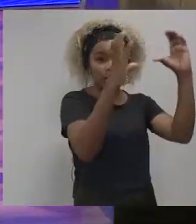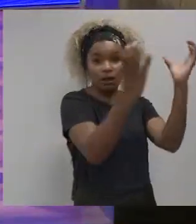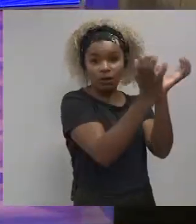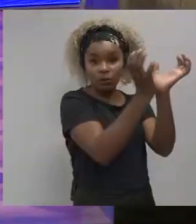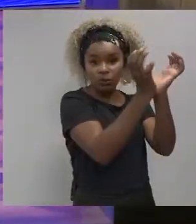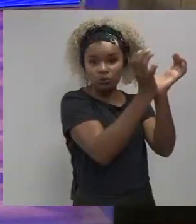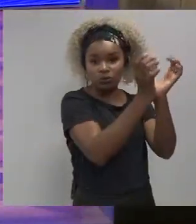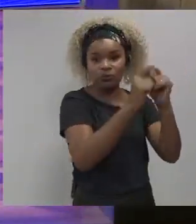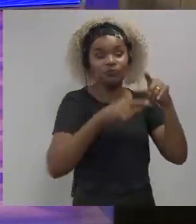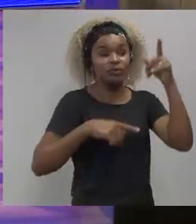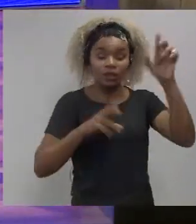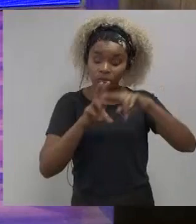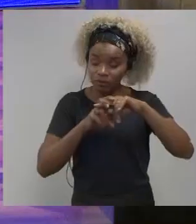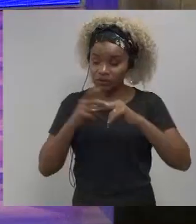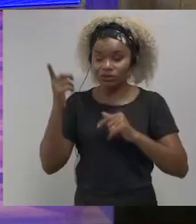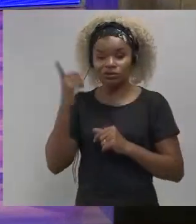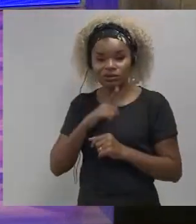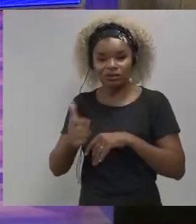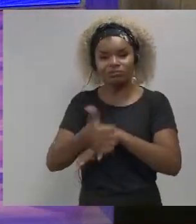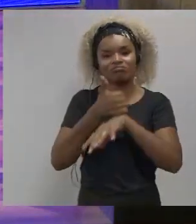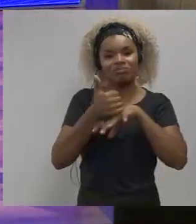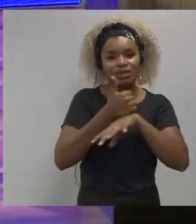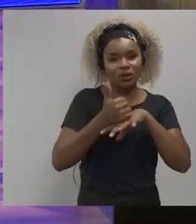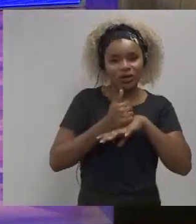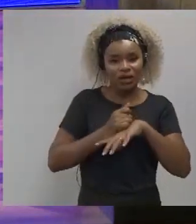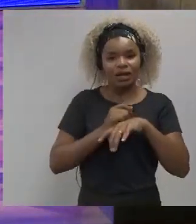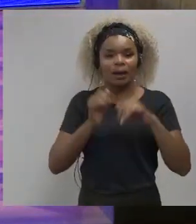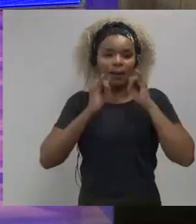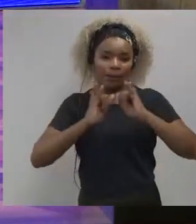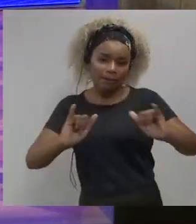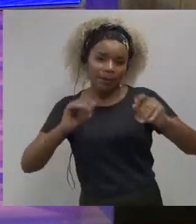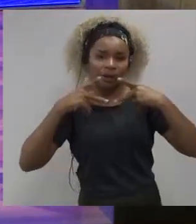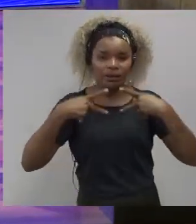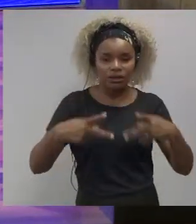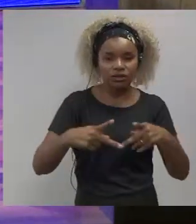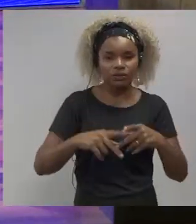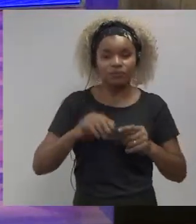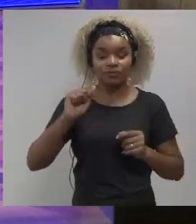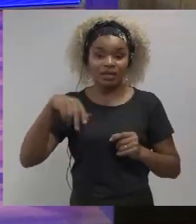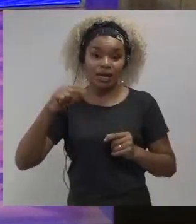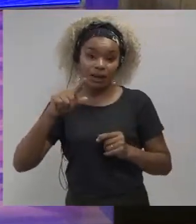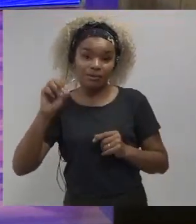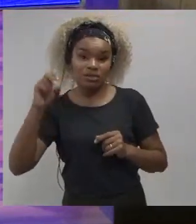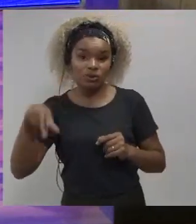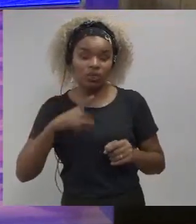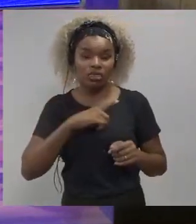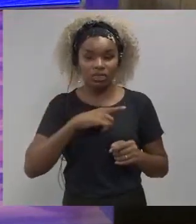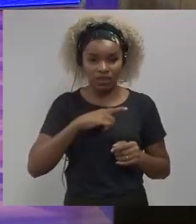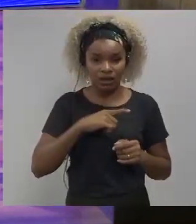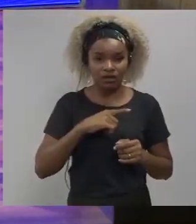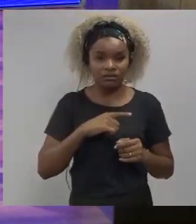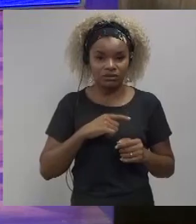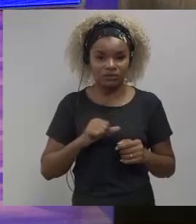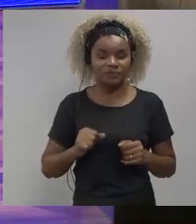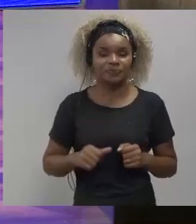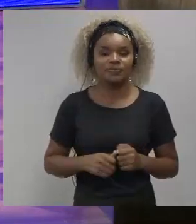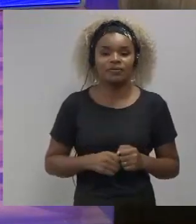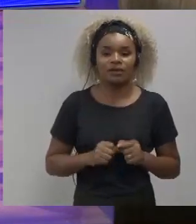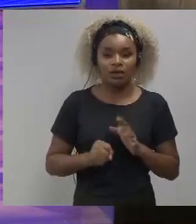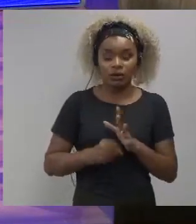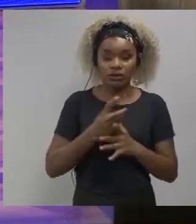digital marketing Amazon um has a number of practices to inverse this hierarchy